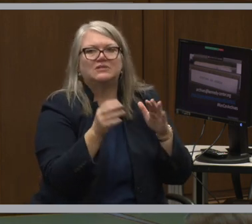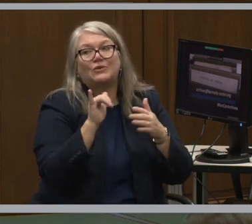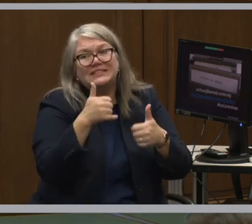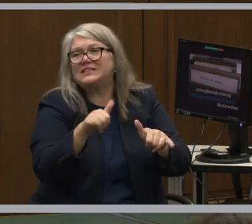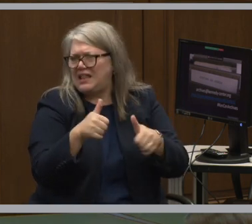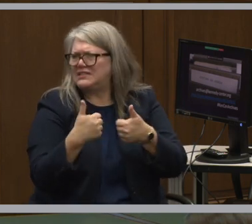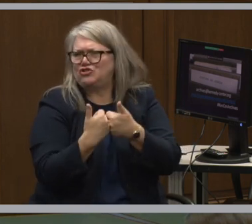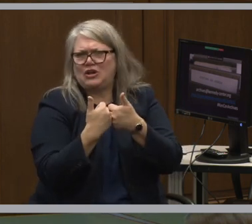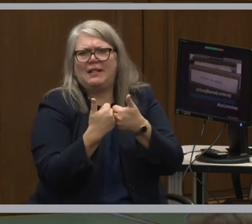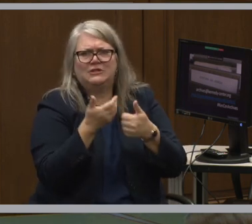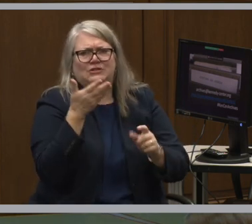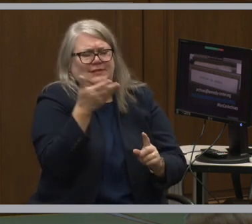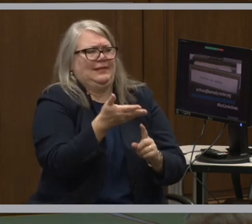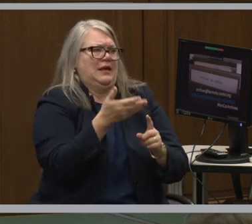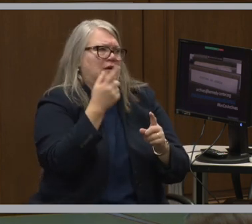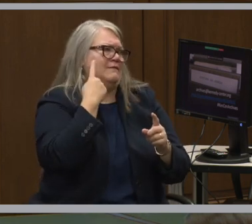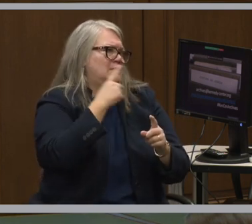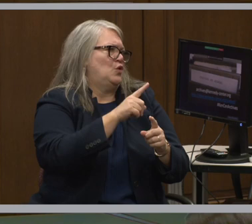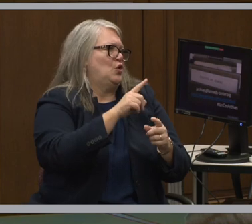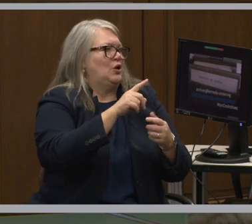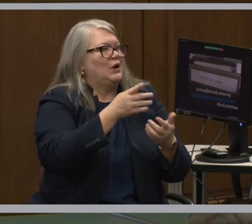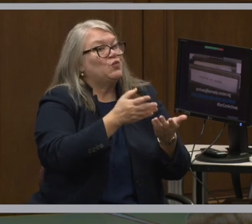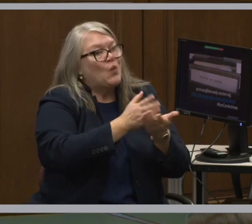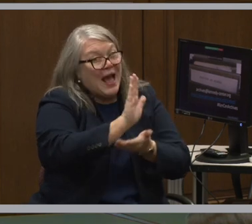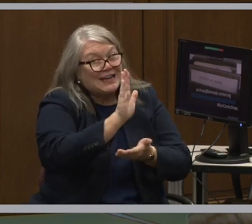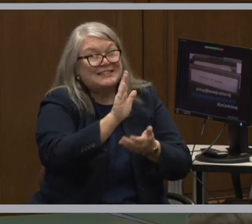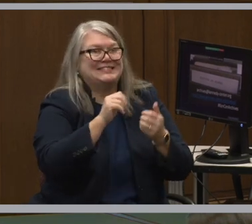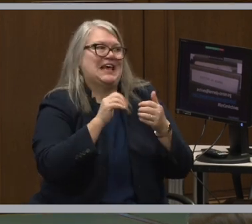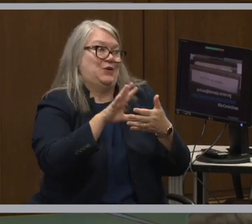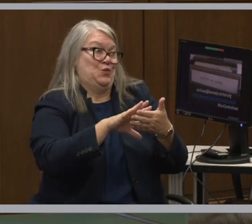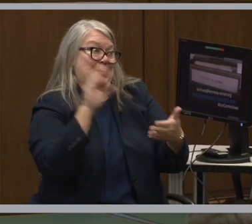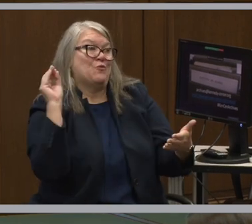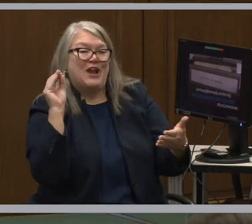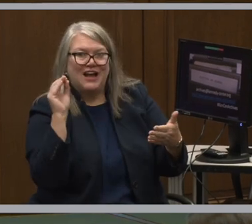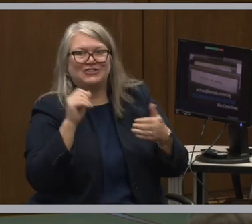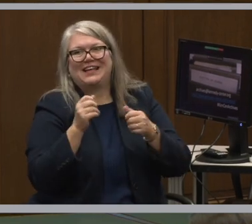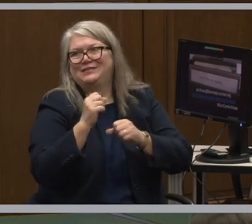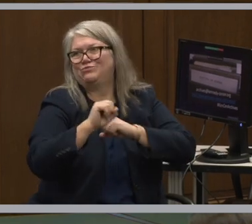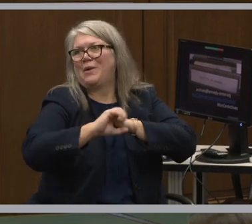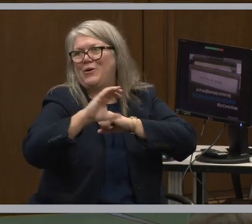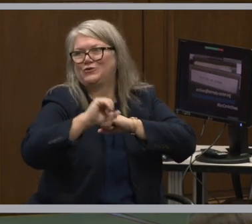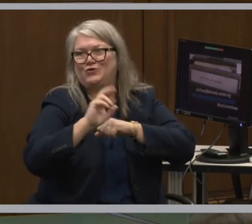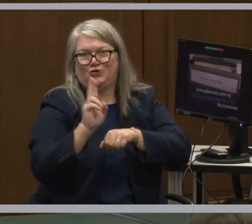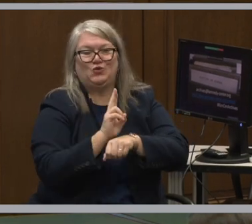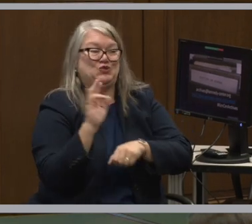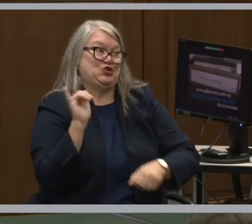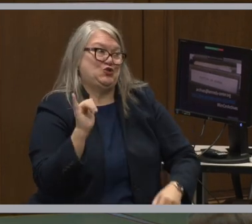challenges in terms of rights and reproductions and promotional use.